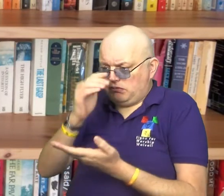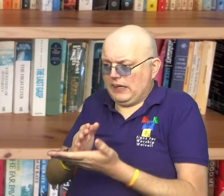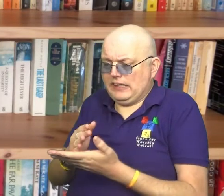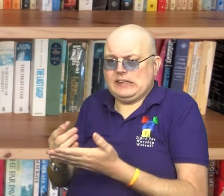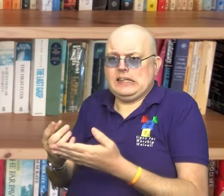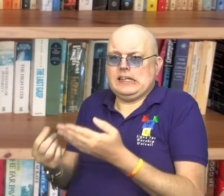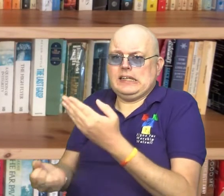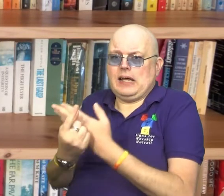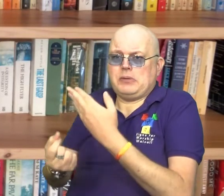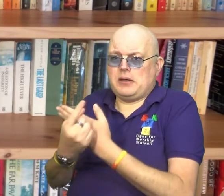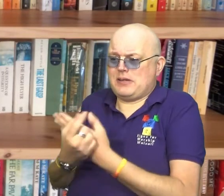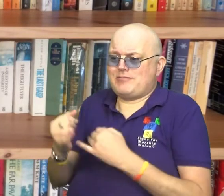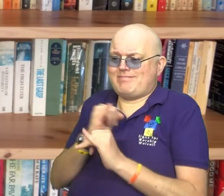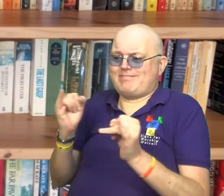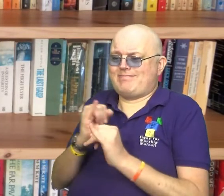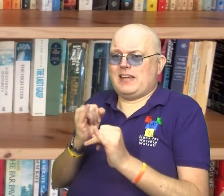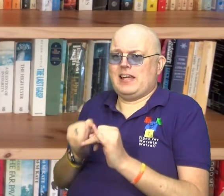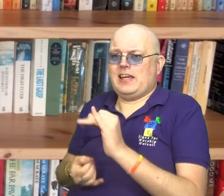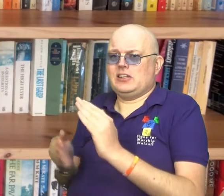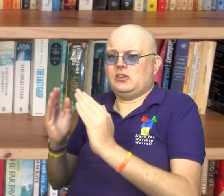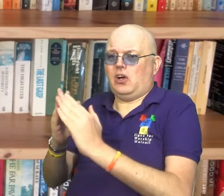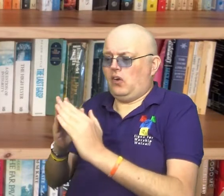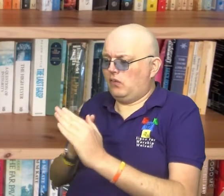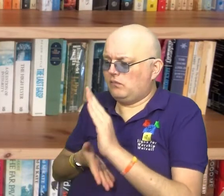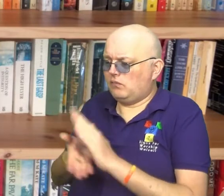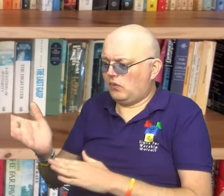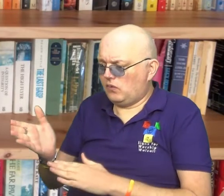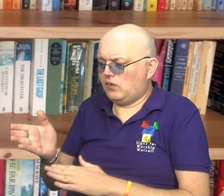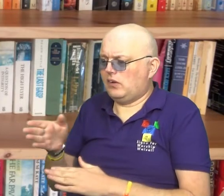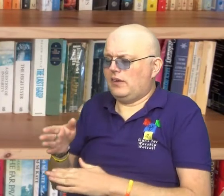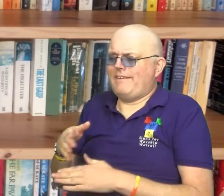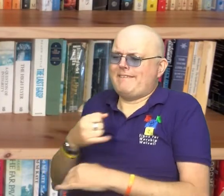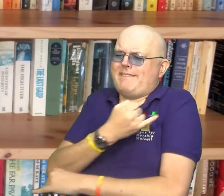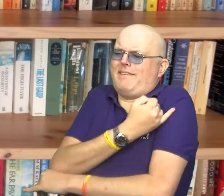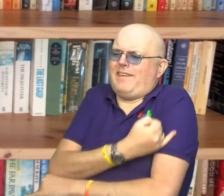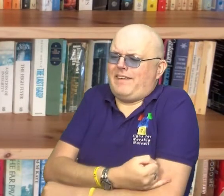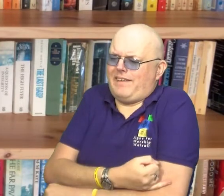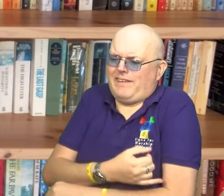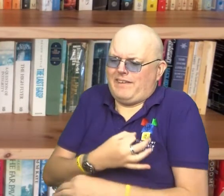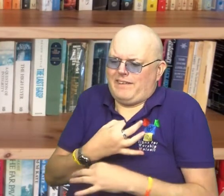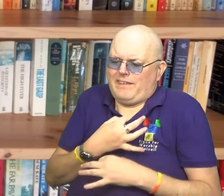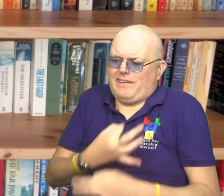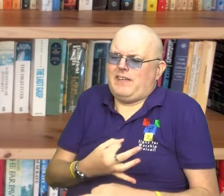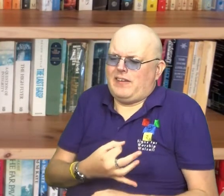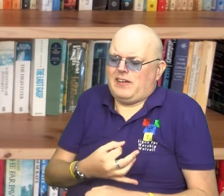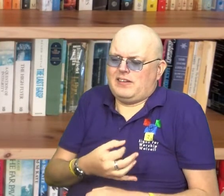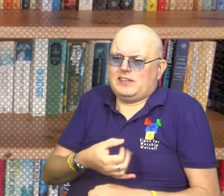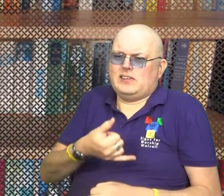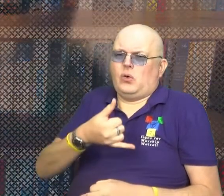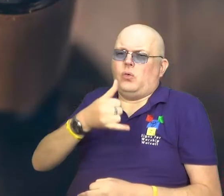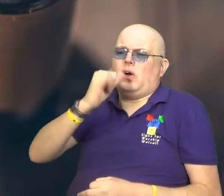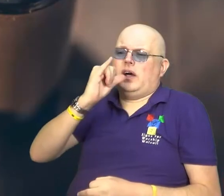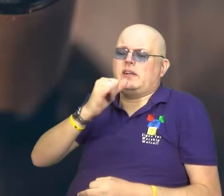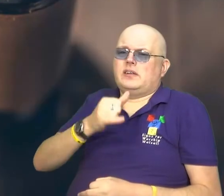faith. She got home from work and she felt so weak and desperate that she opened a bottle of wine